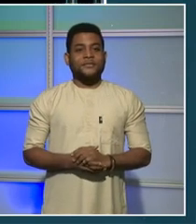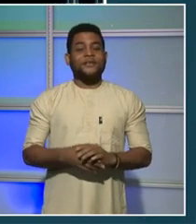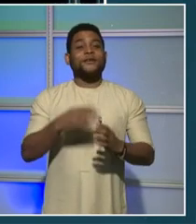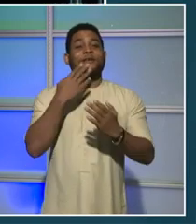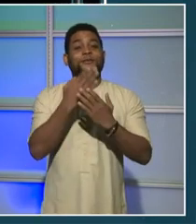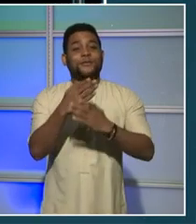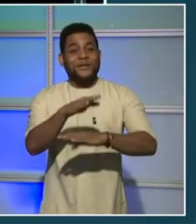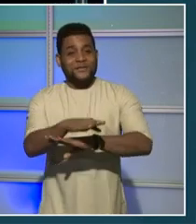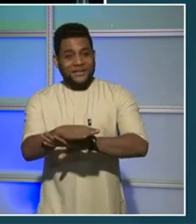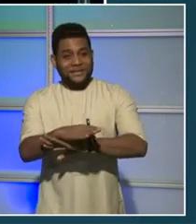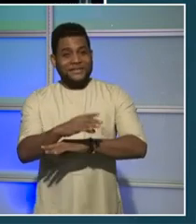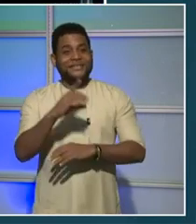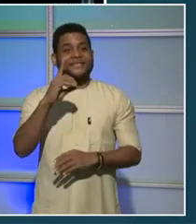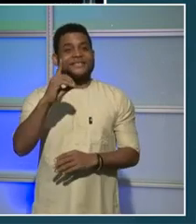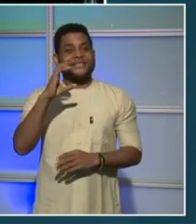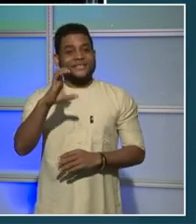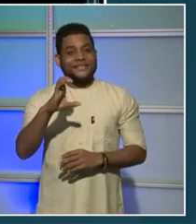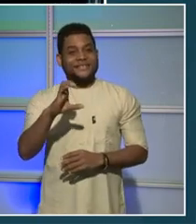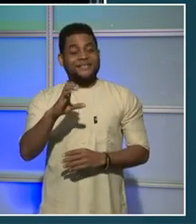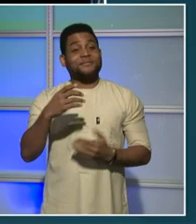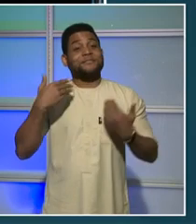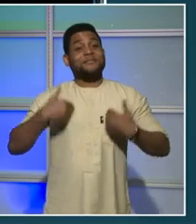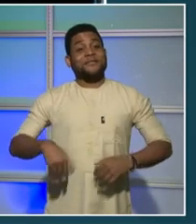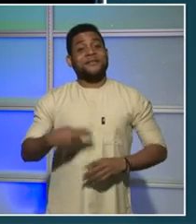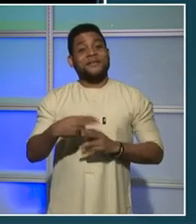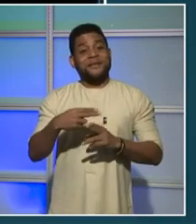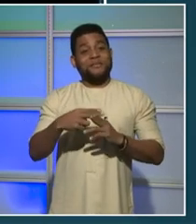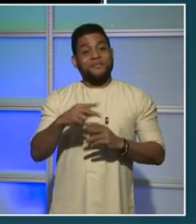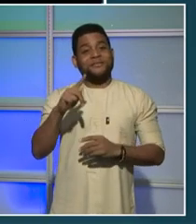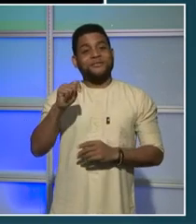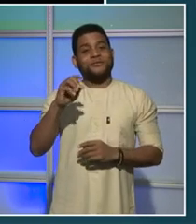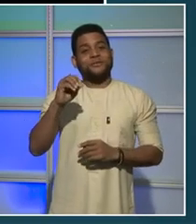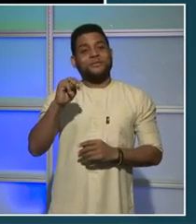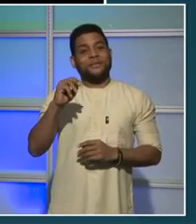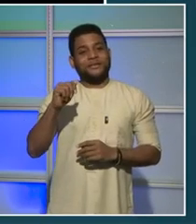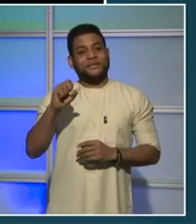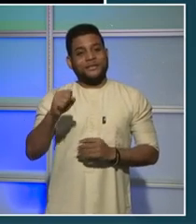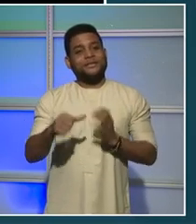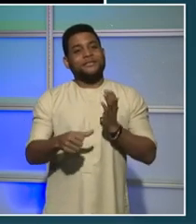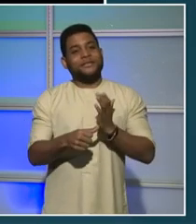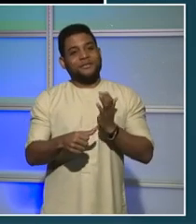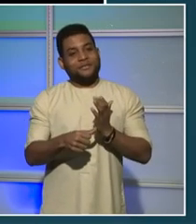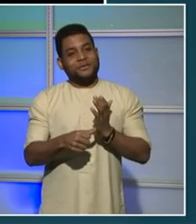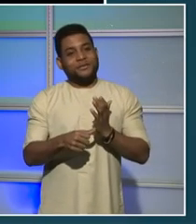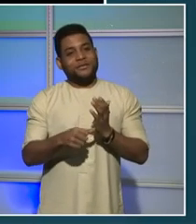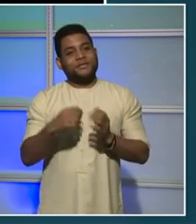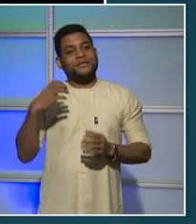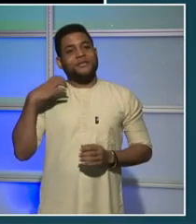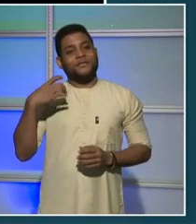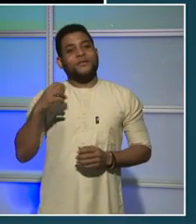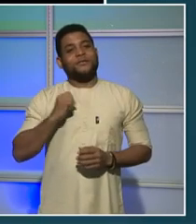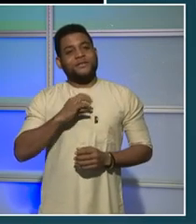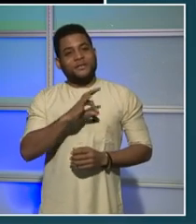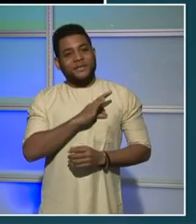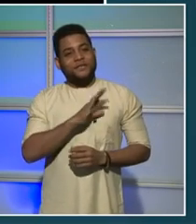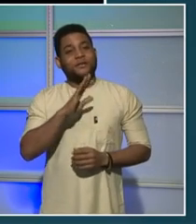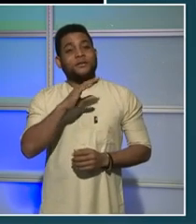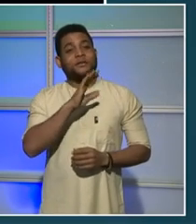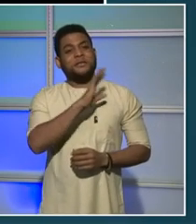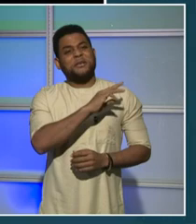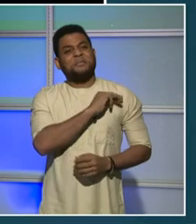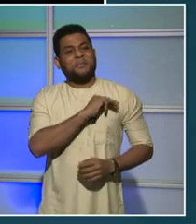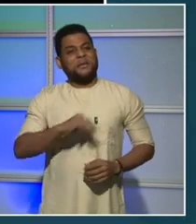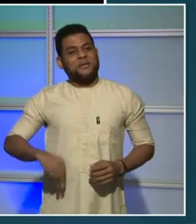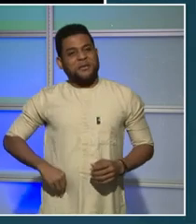I am Tomas Salamante, Deputy Chief of Staff to Mayor Mario Bowser and your host for this evening. Thank you for joining us for Mayor